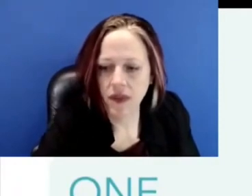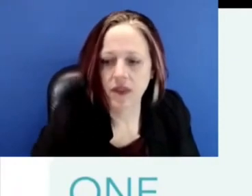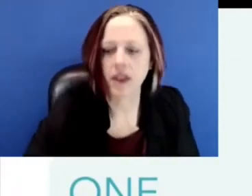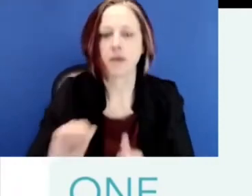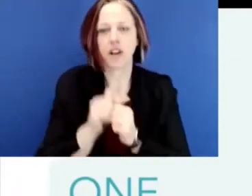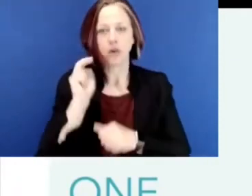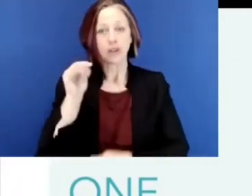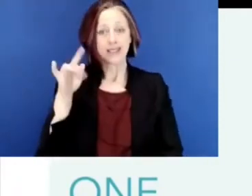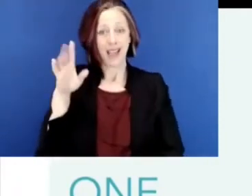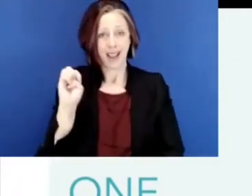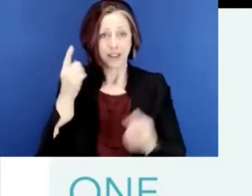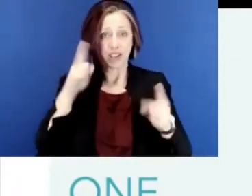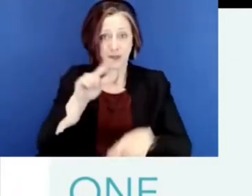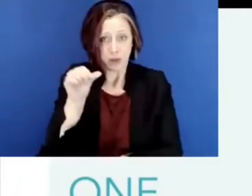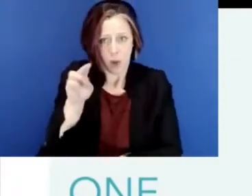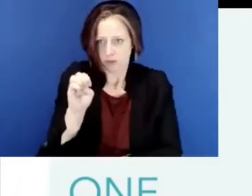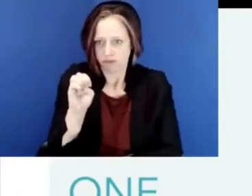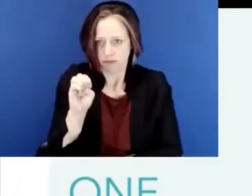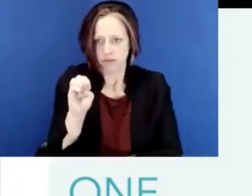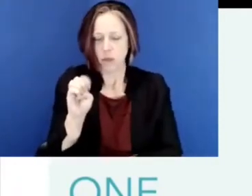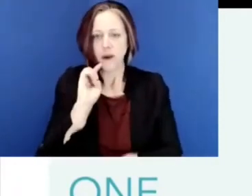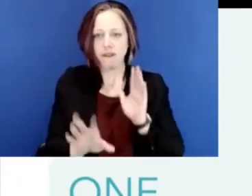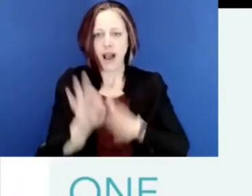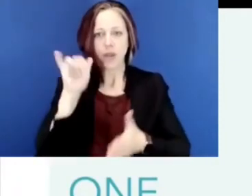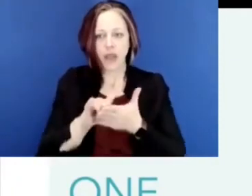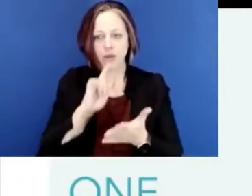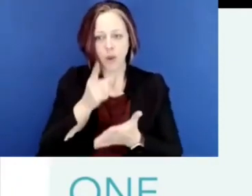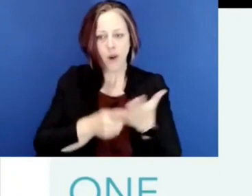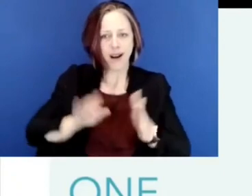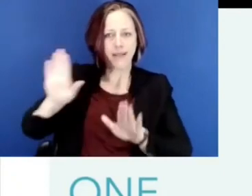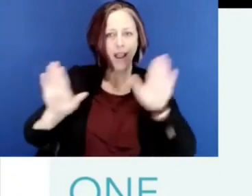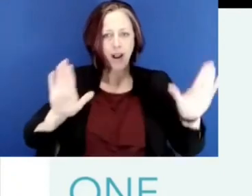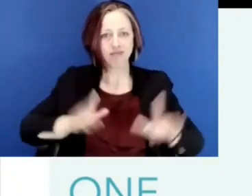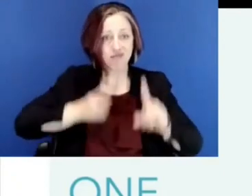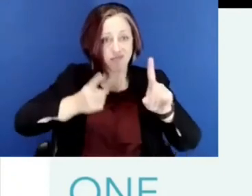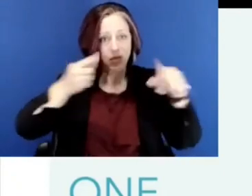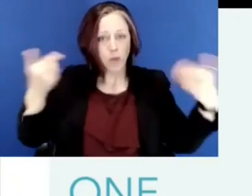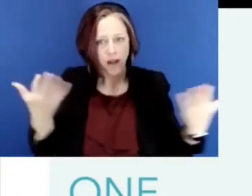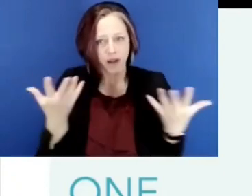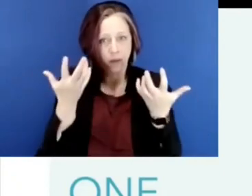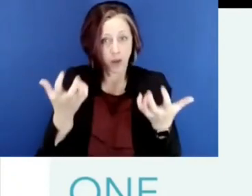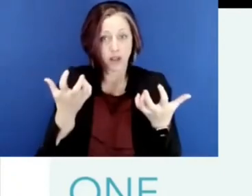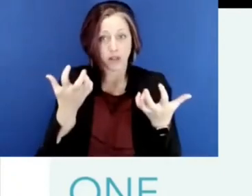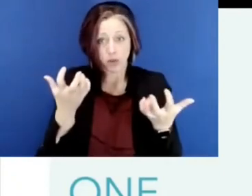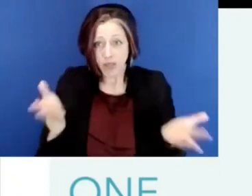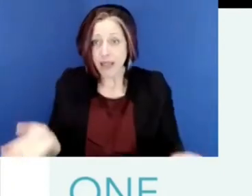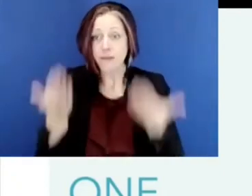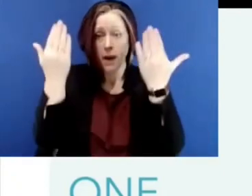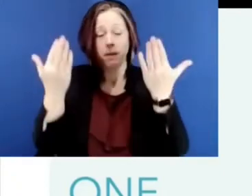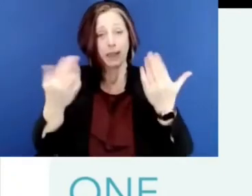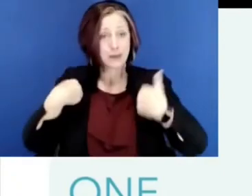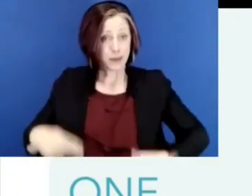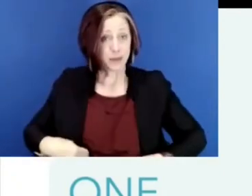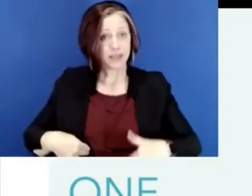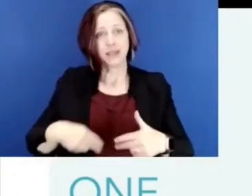have great, um, years and we'd be written about in the paper, but the thing that we learned, and here's where education comes in and how we